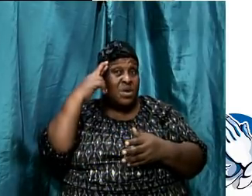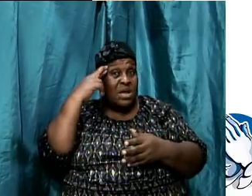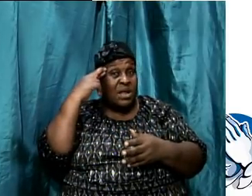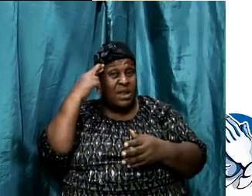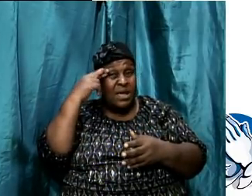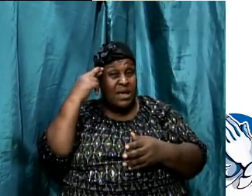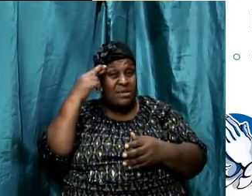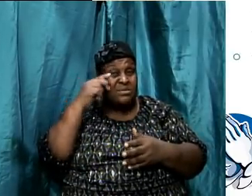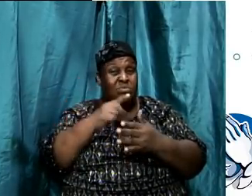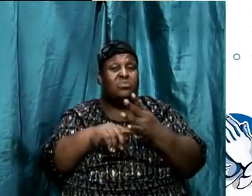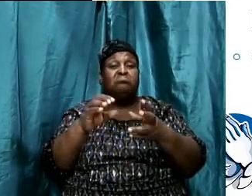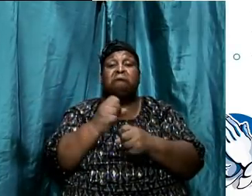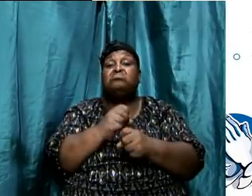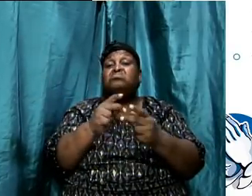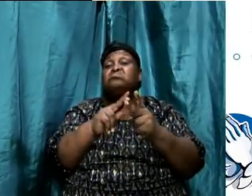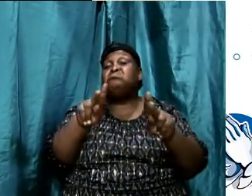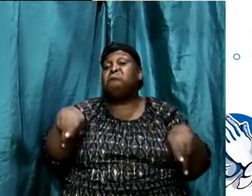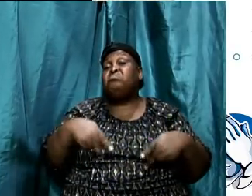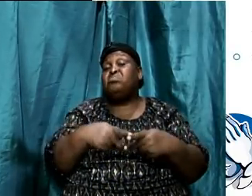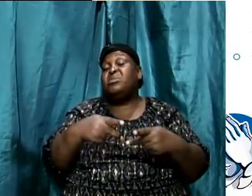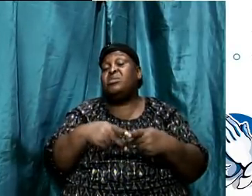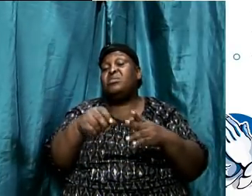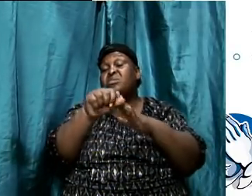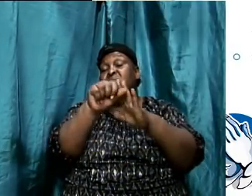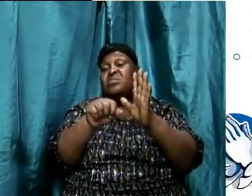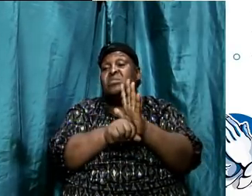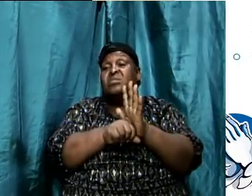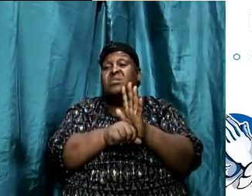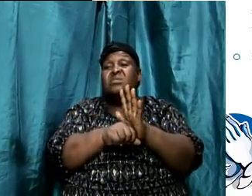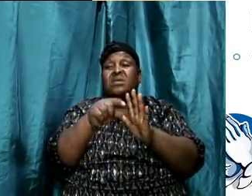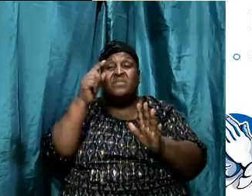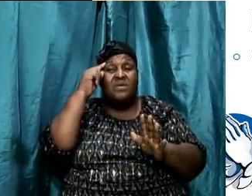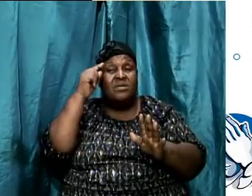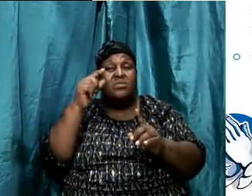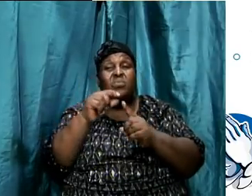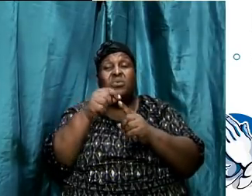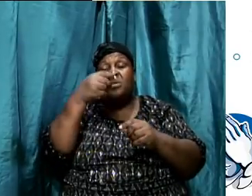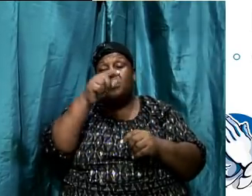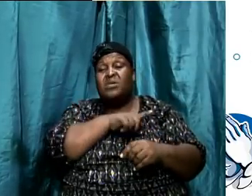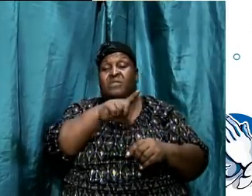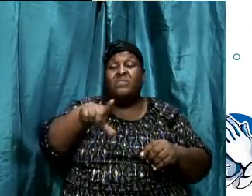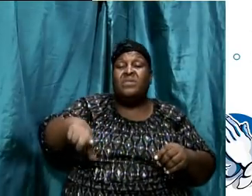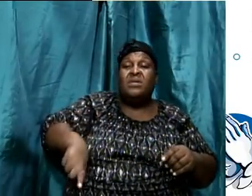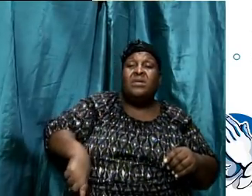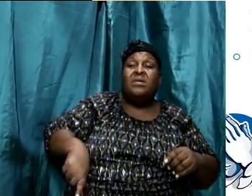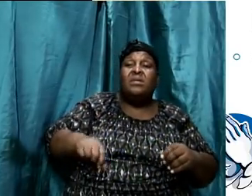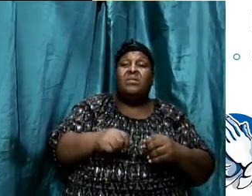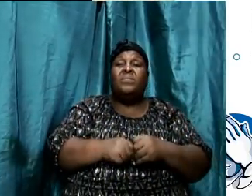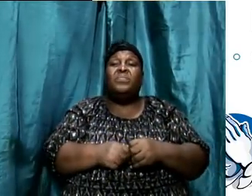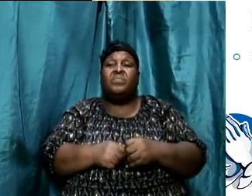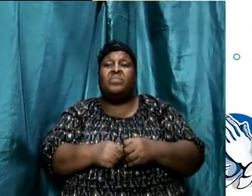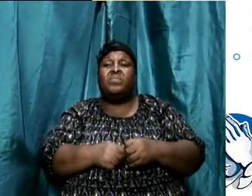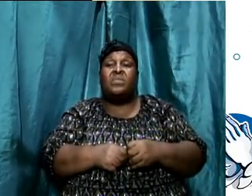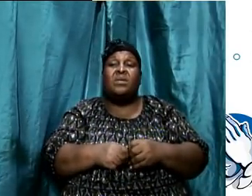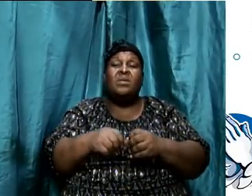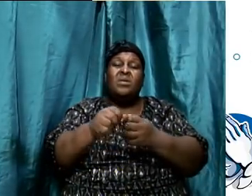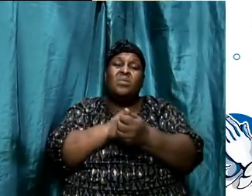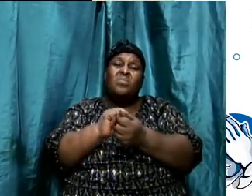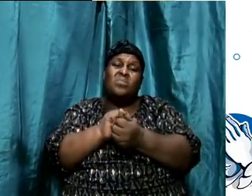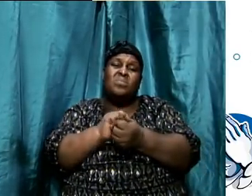after that. The Scripture said, conscience revealed that they taught him the word of the Lord. He washed their stripes and was baptized